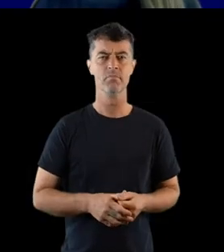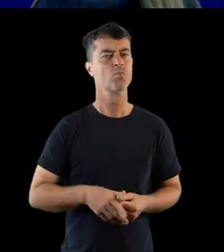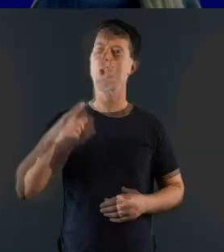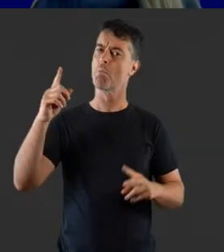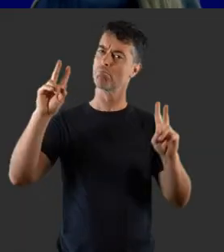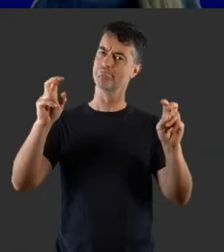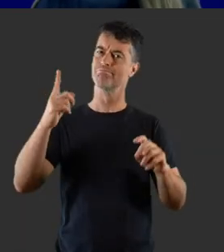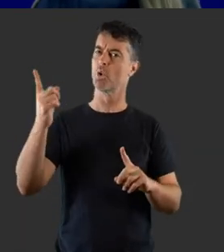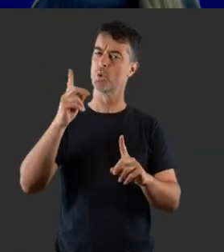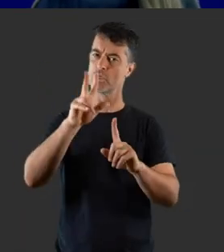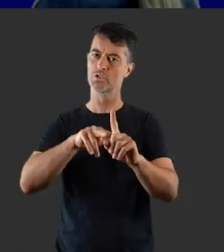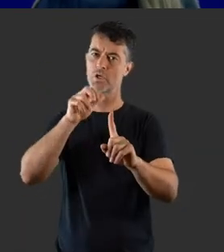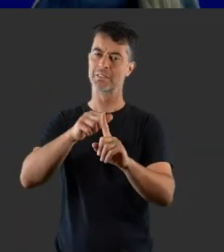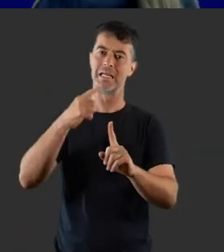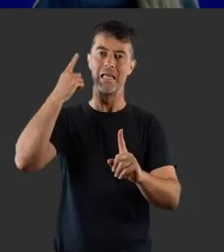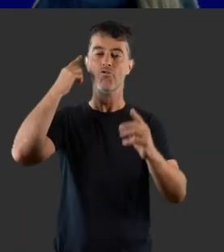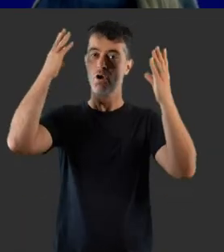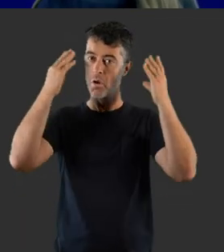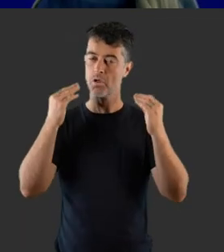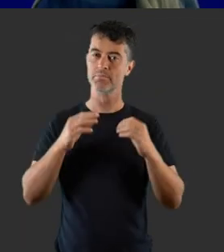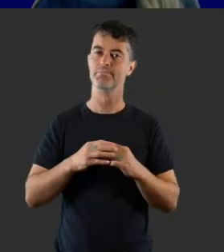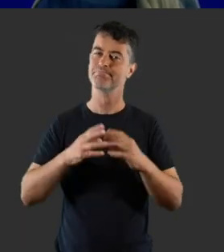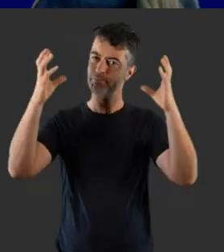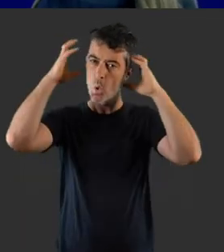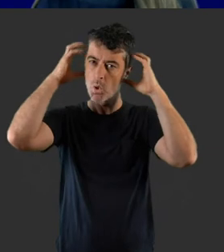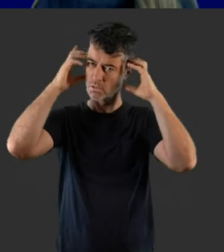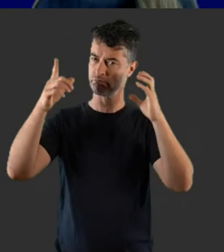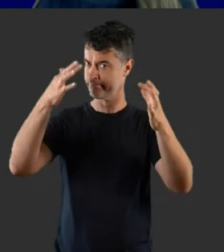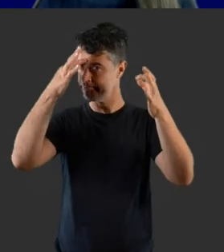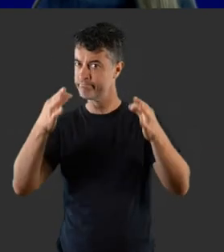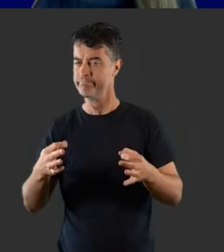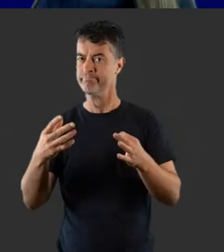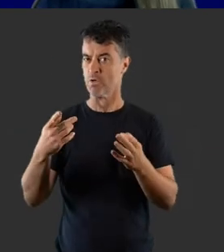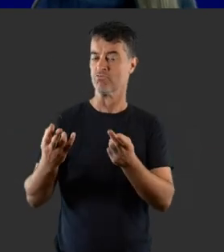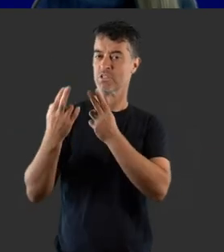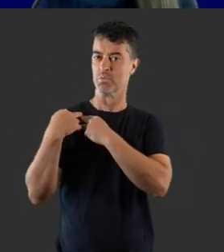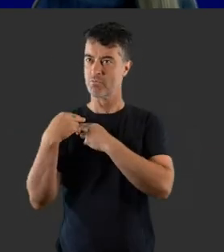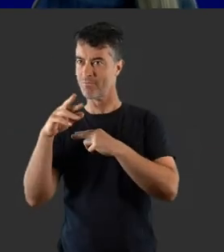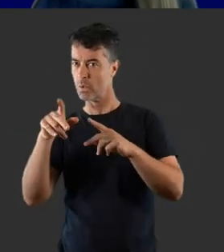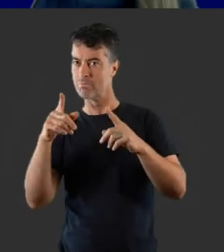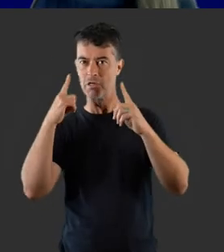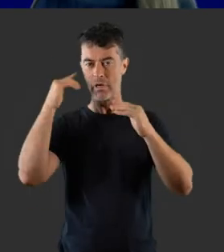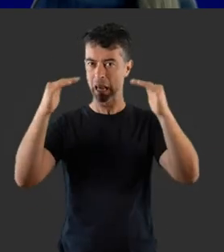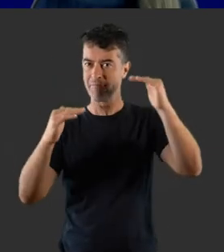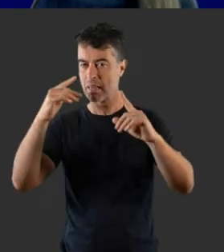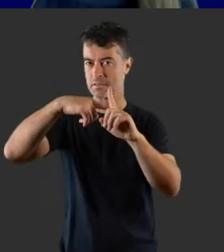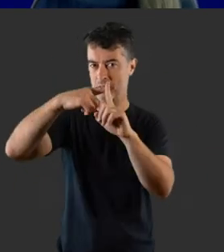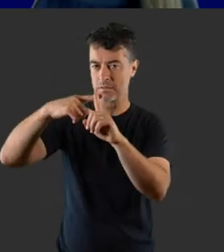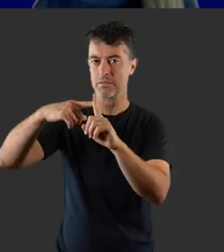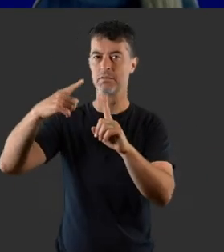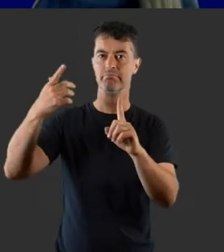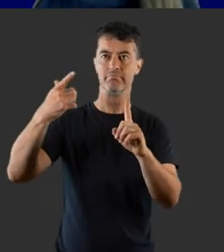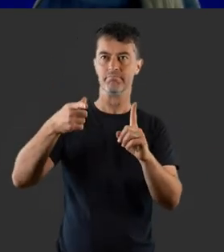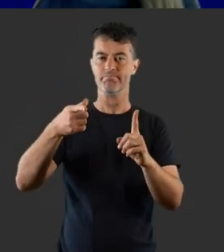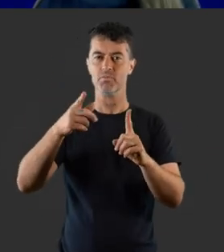Who diagnoses hearing loss? An audiologist is responsible for assessing hearing levels and making a diagnosis